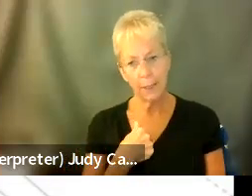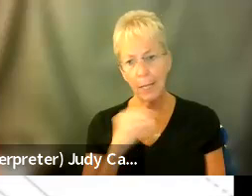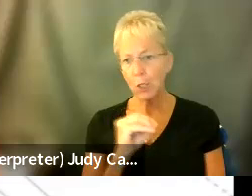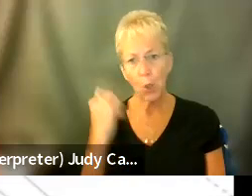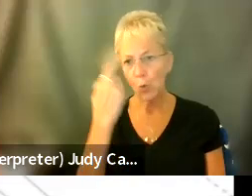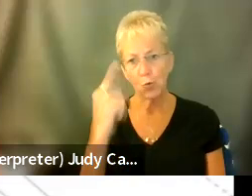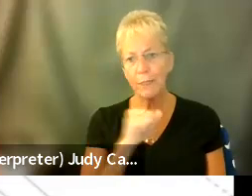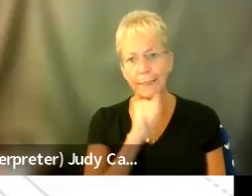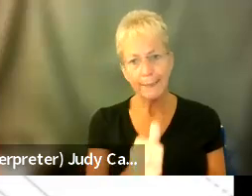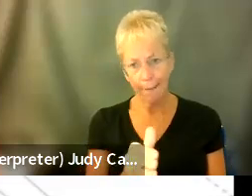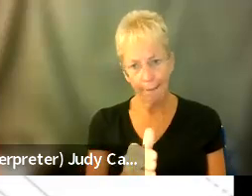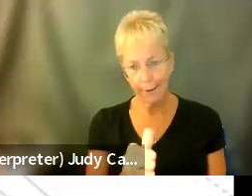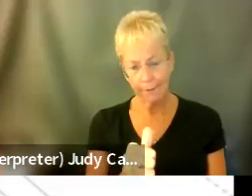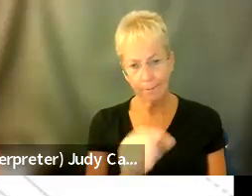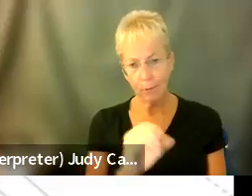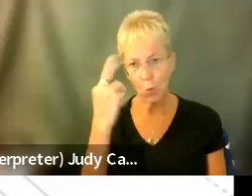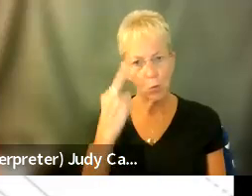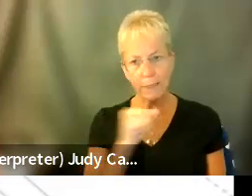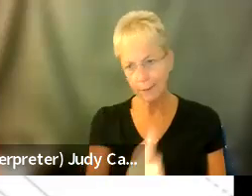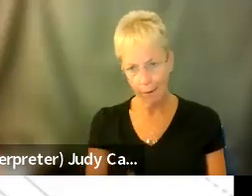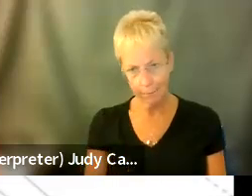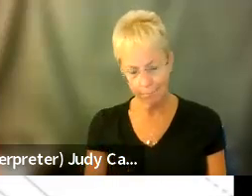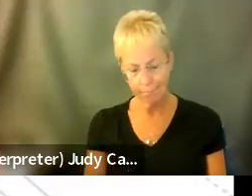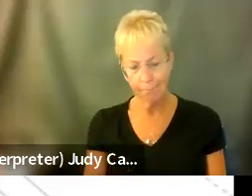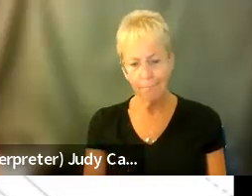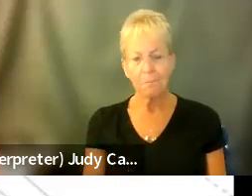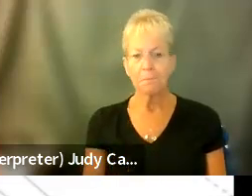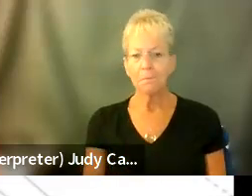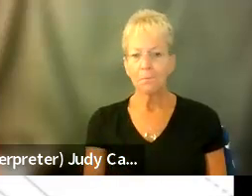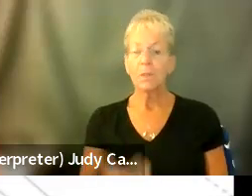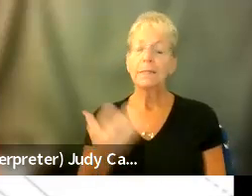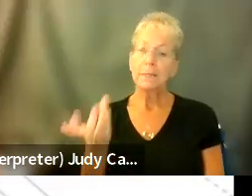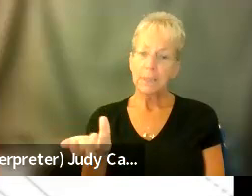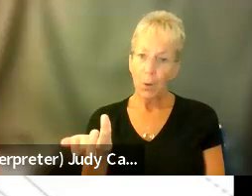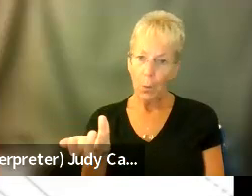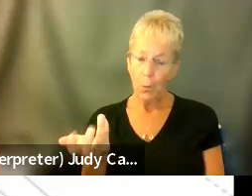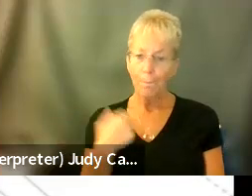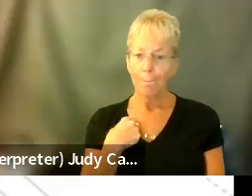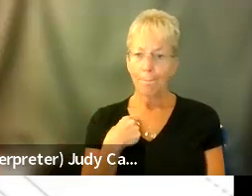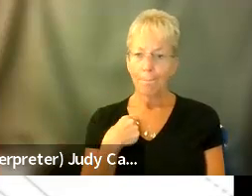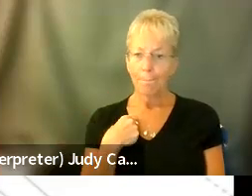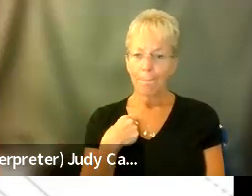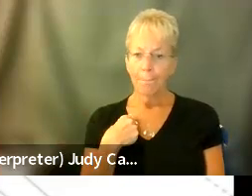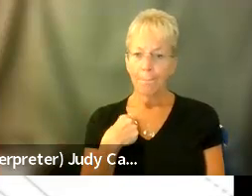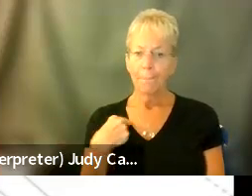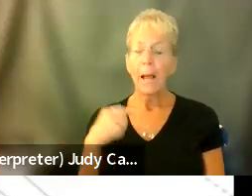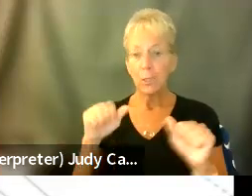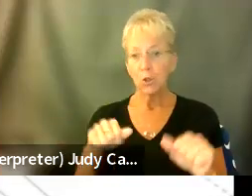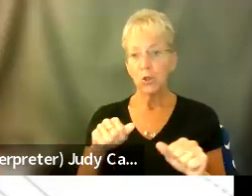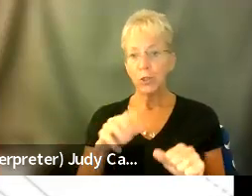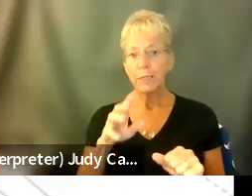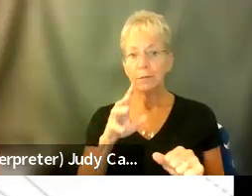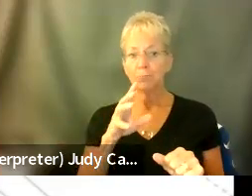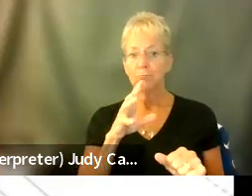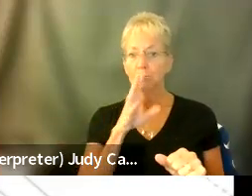to not have somebody there. Um, so, um, I was able to speak to the people